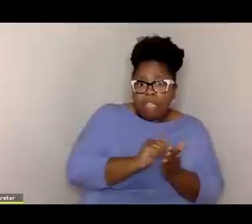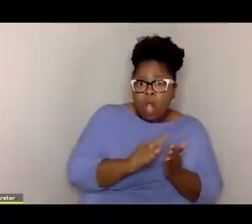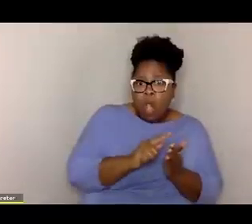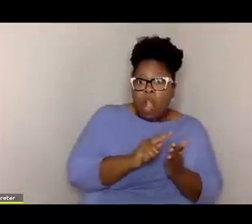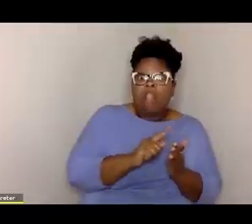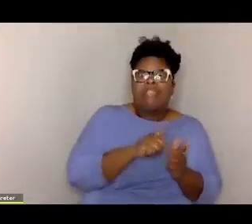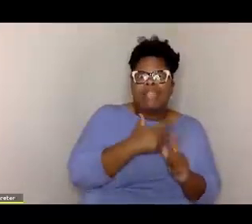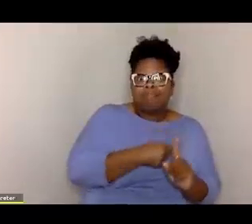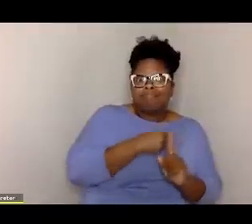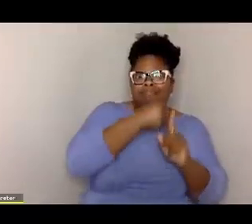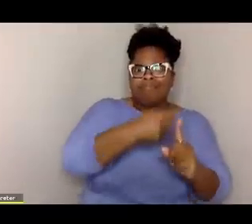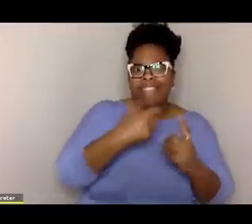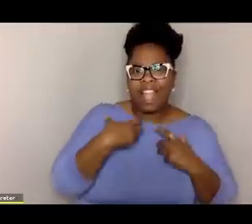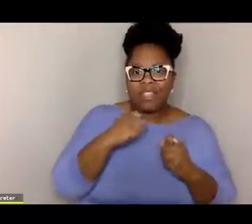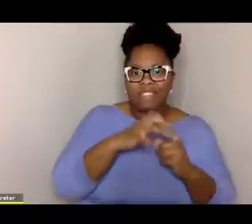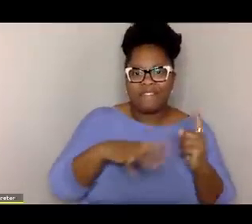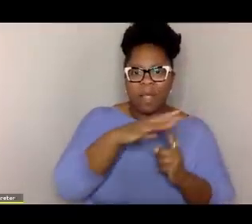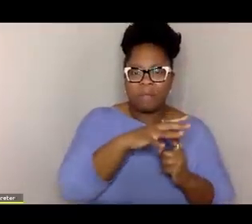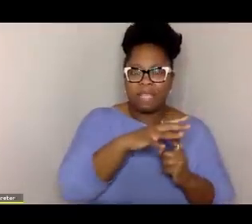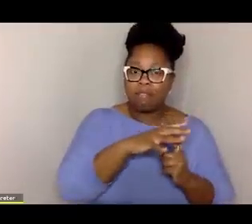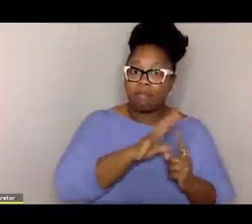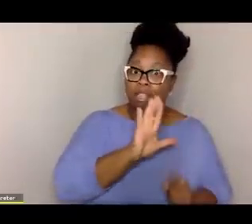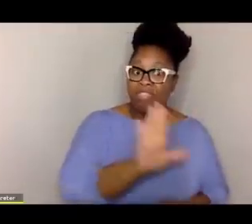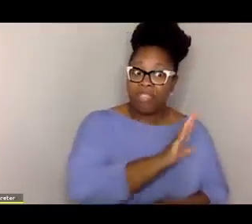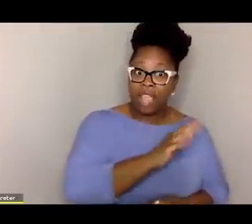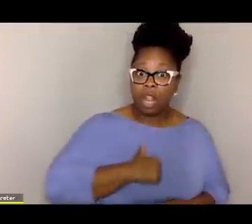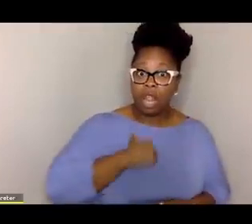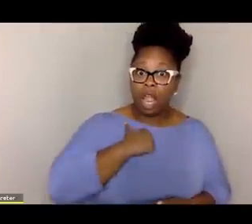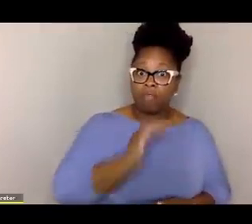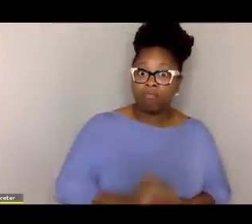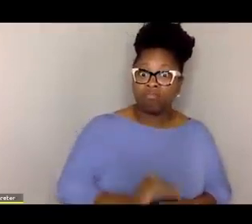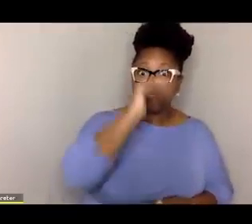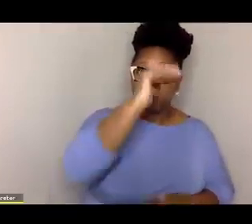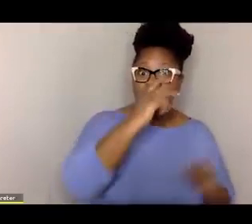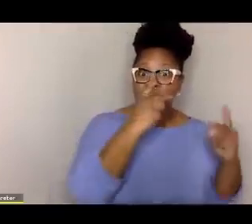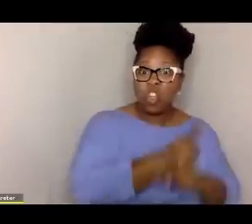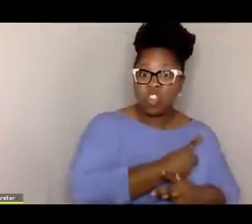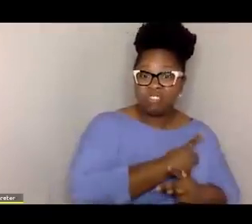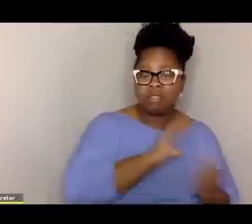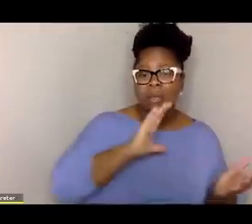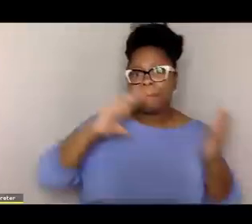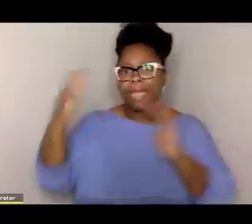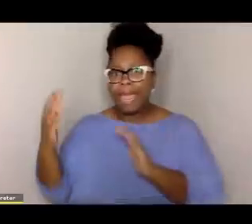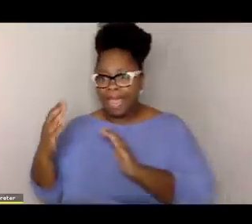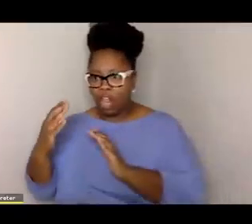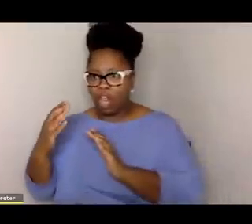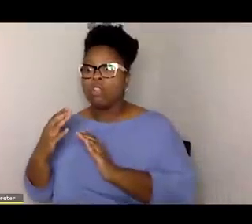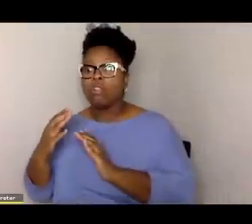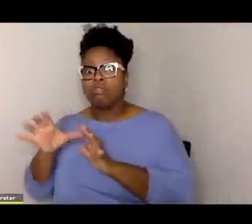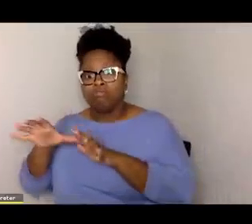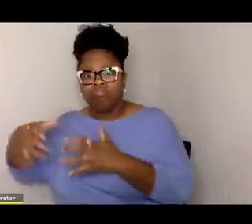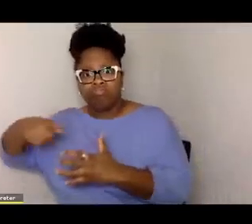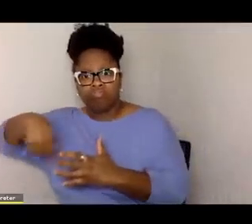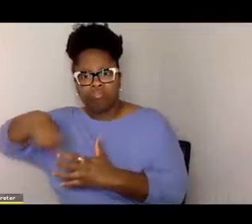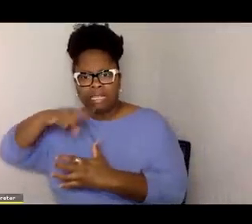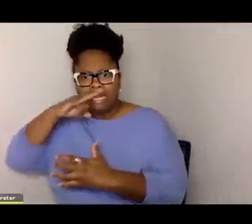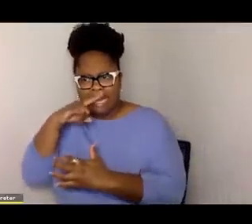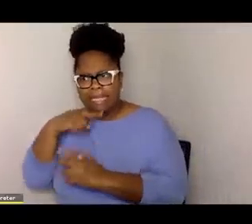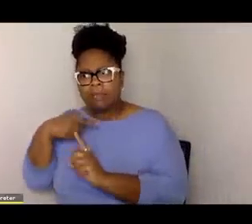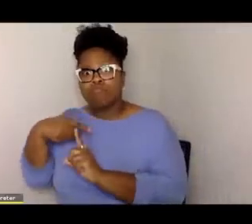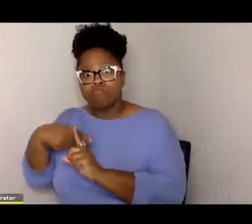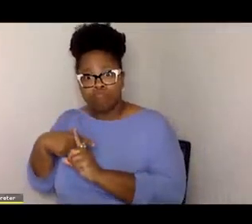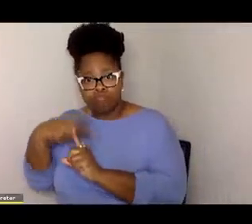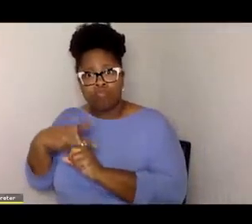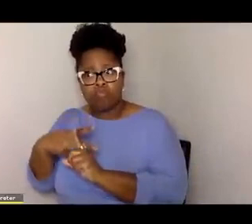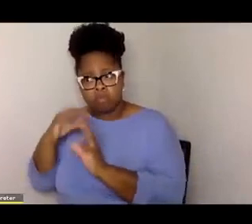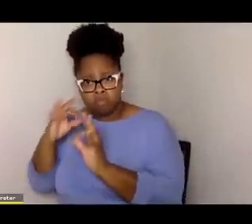they have worse outcomes than kids that have a good two months. They